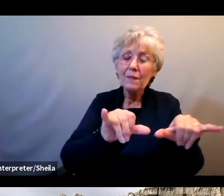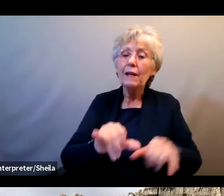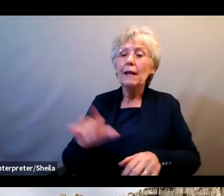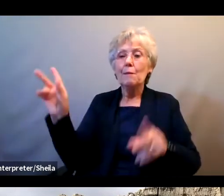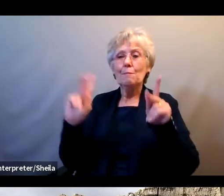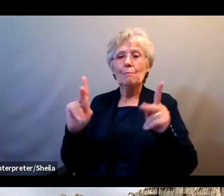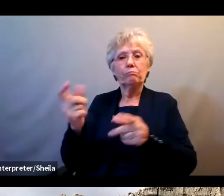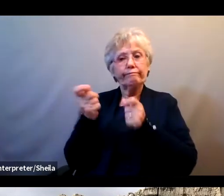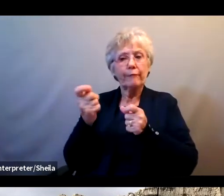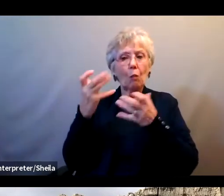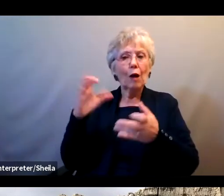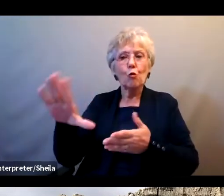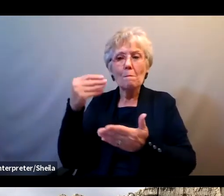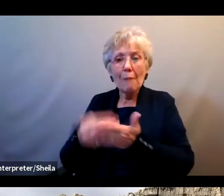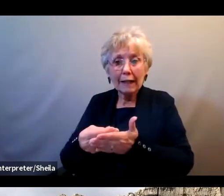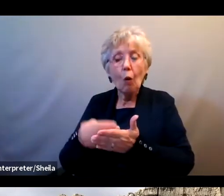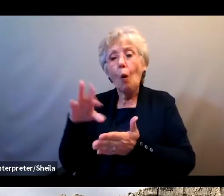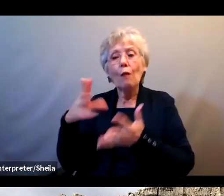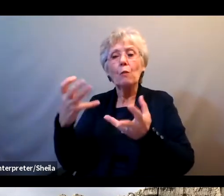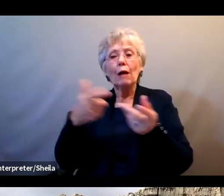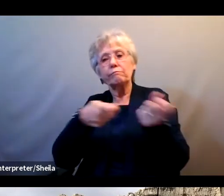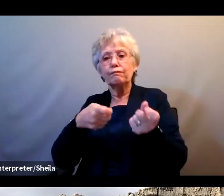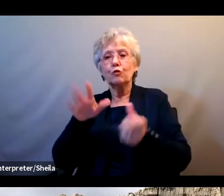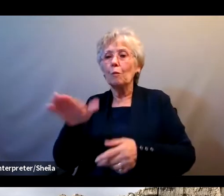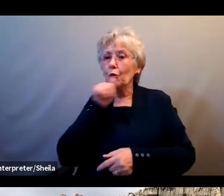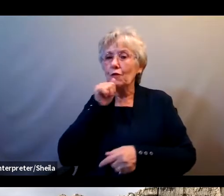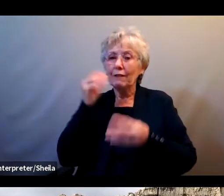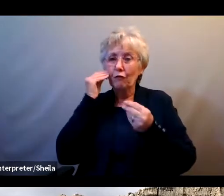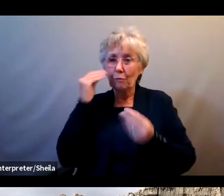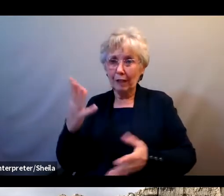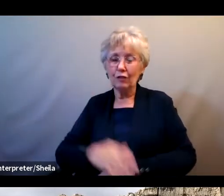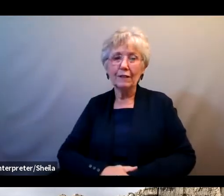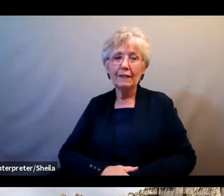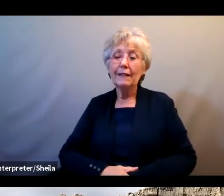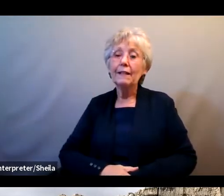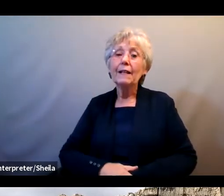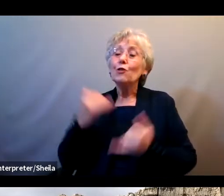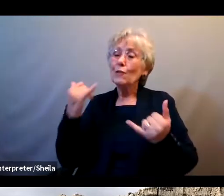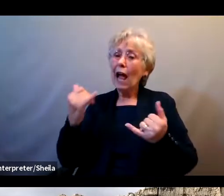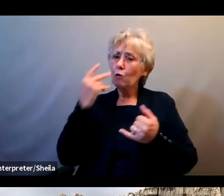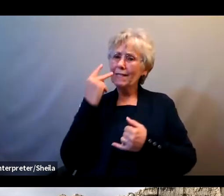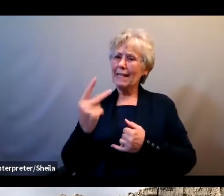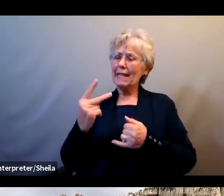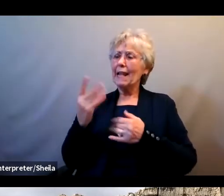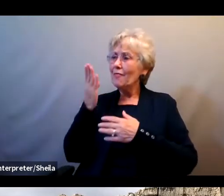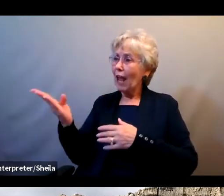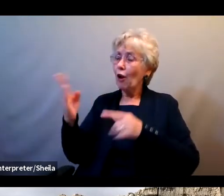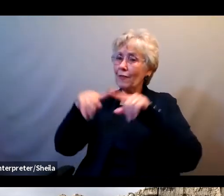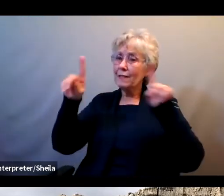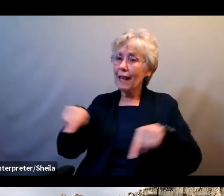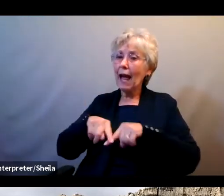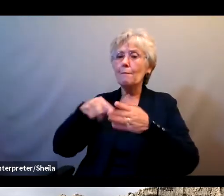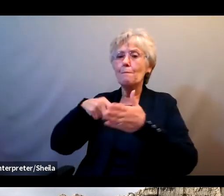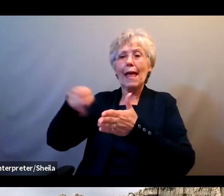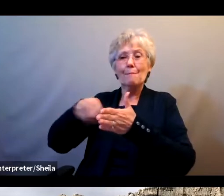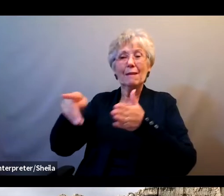your money or your personal information. So this next slide is about payment methods. In all